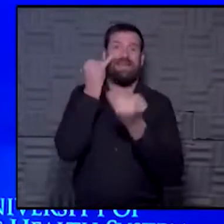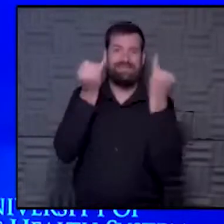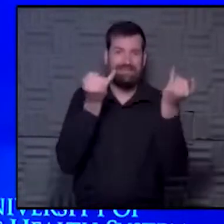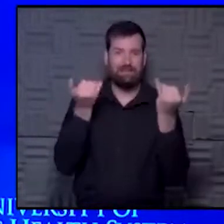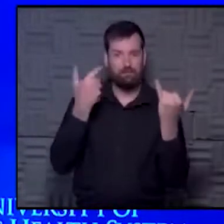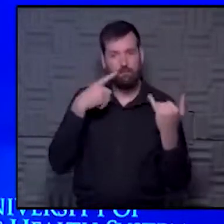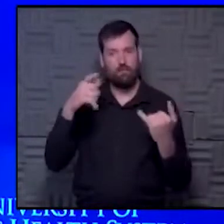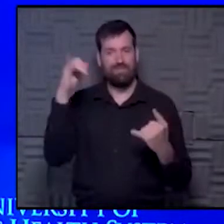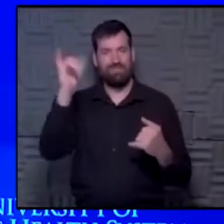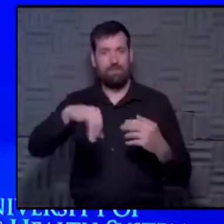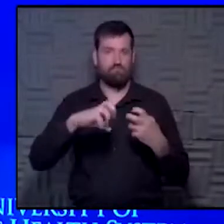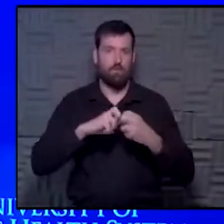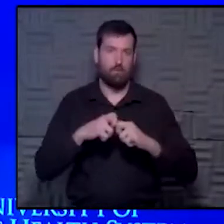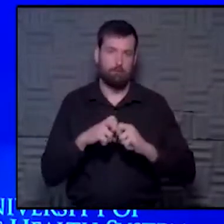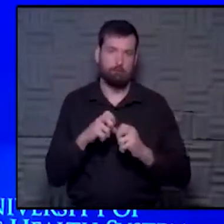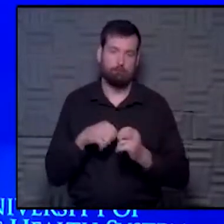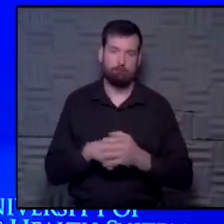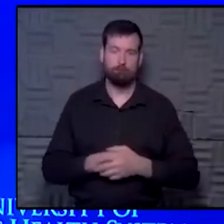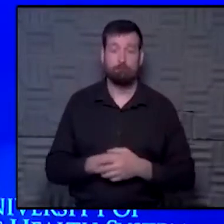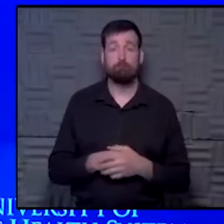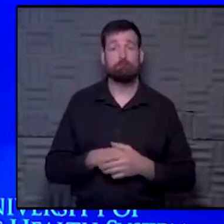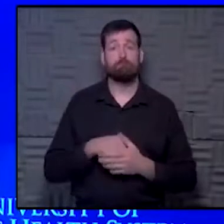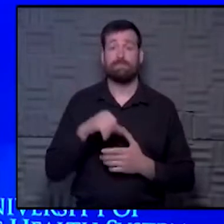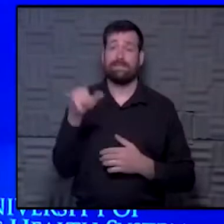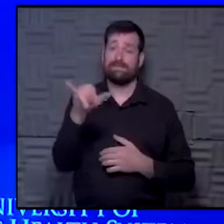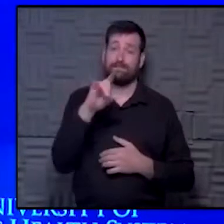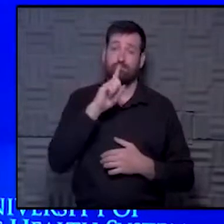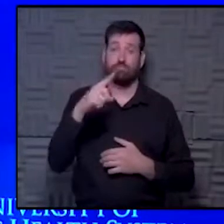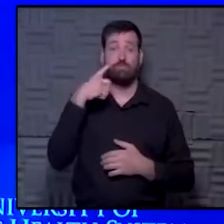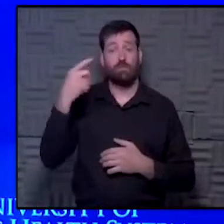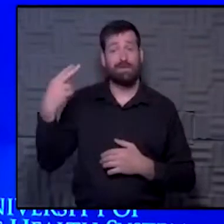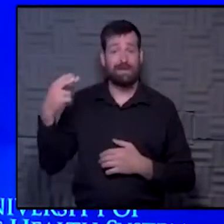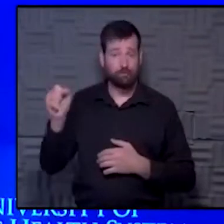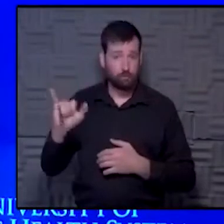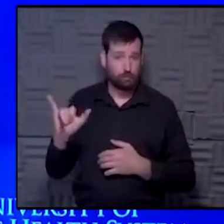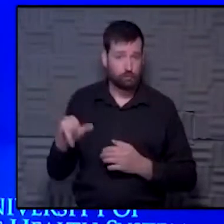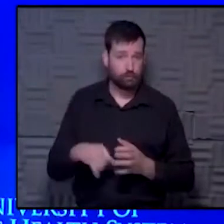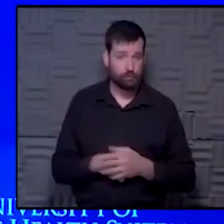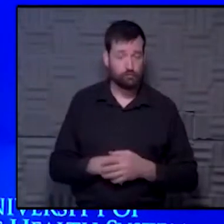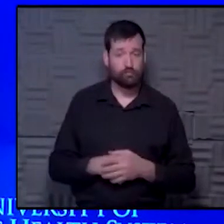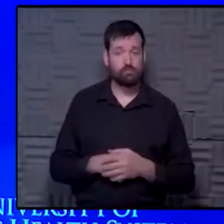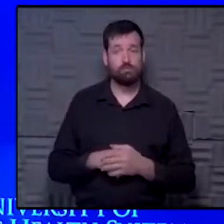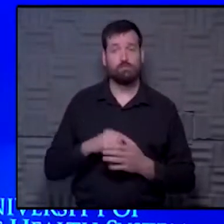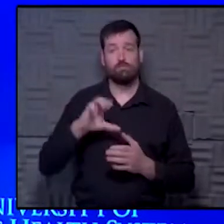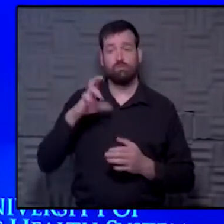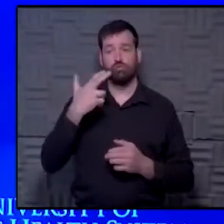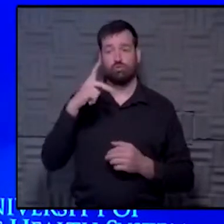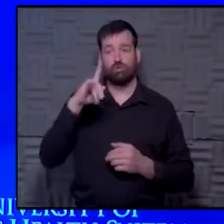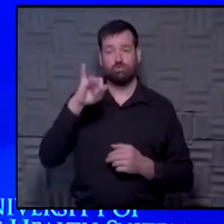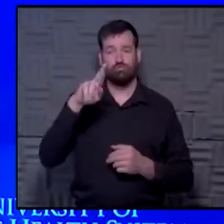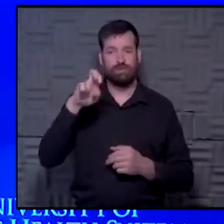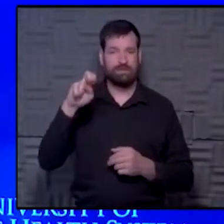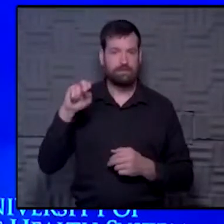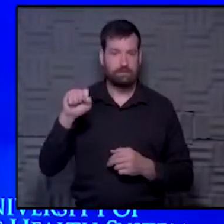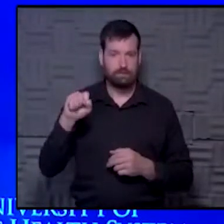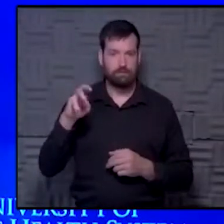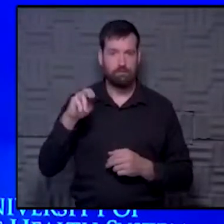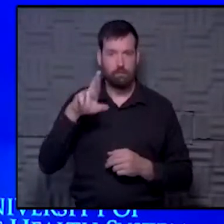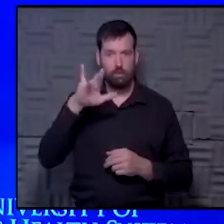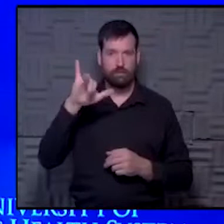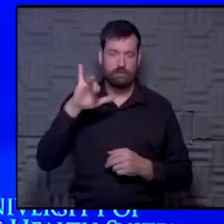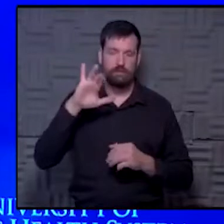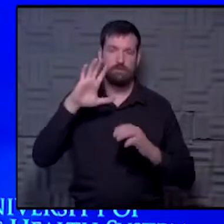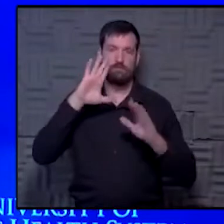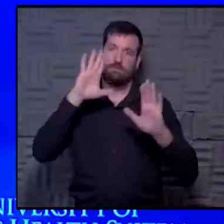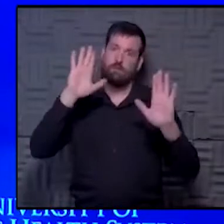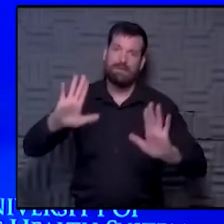specifically that problem. The same is actually true in high schools. Children's Mercy is doing an excellent job of